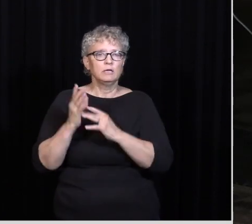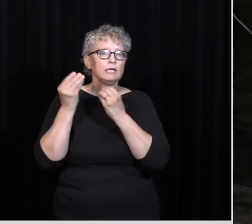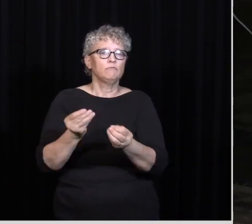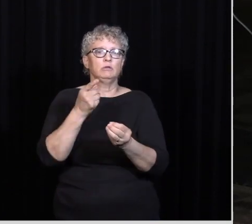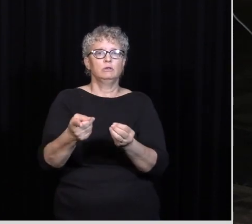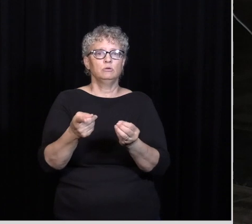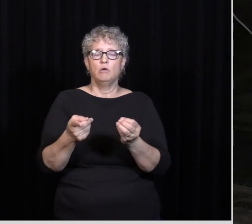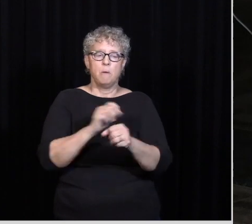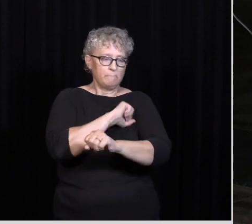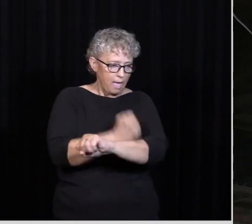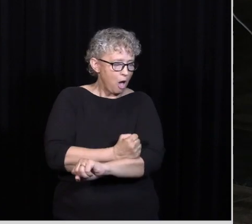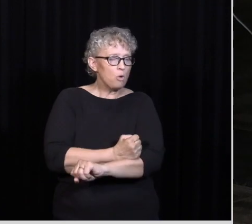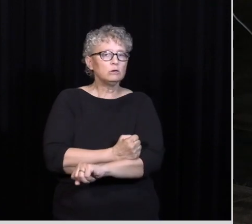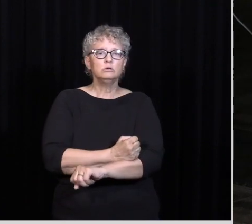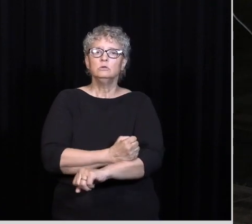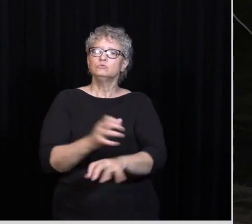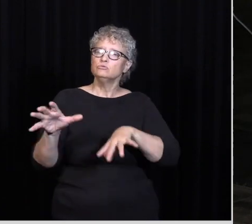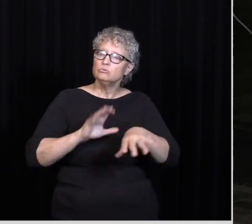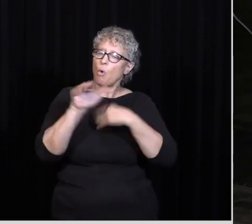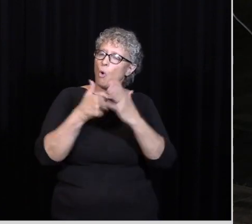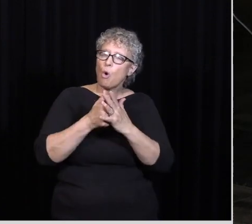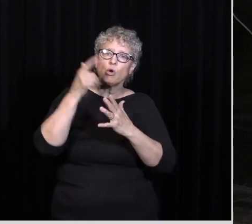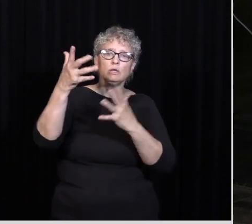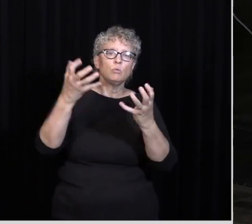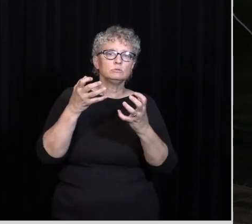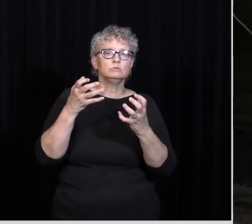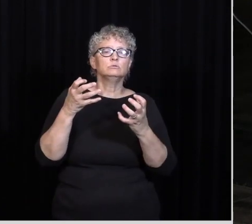Absolute Power To Be All That He Wants You To Be For